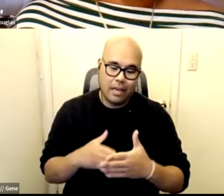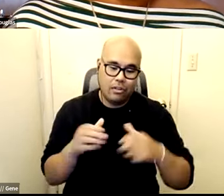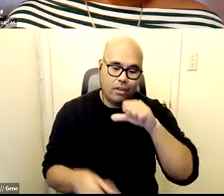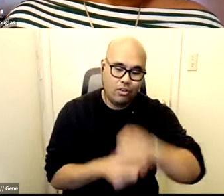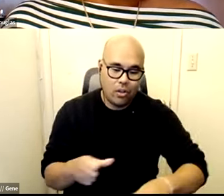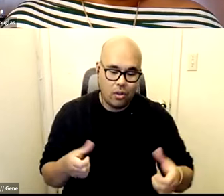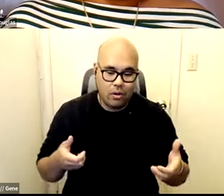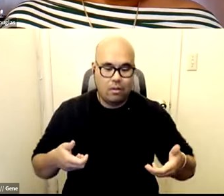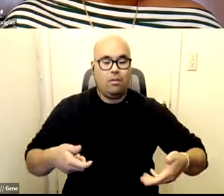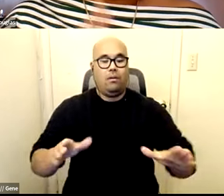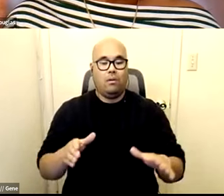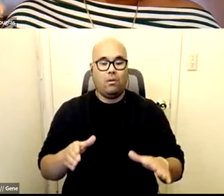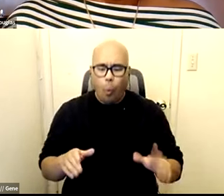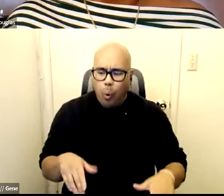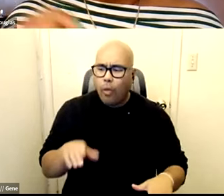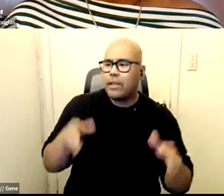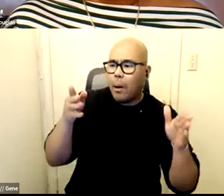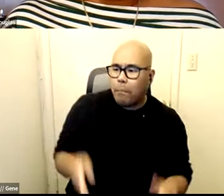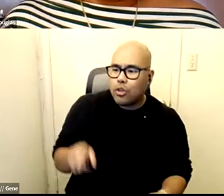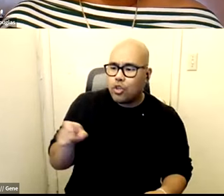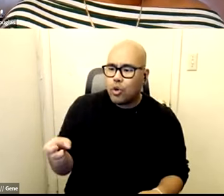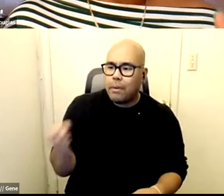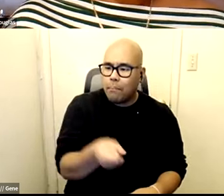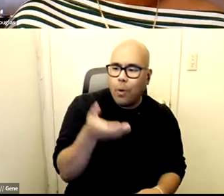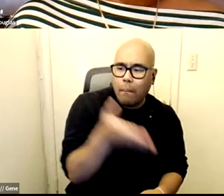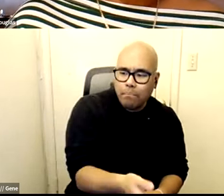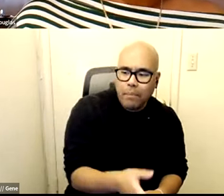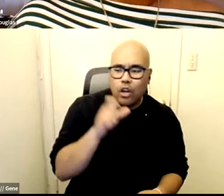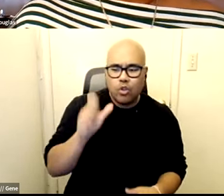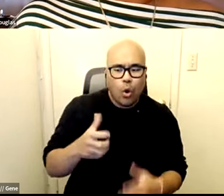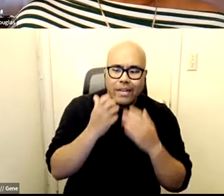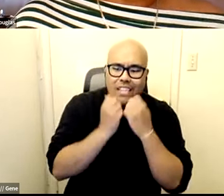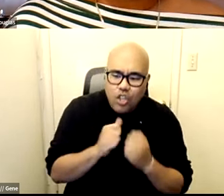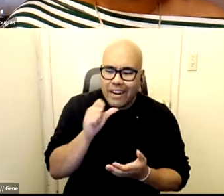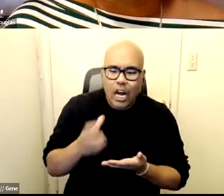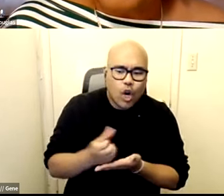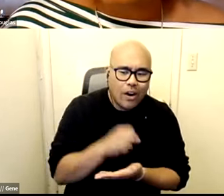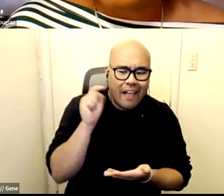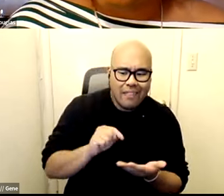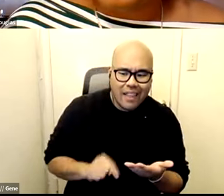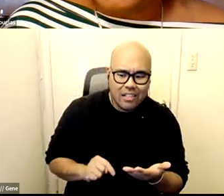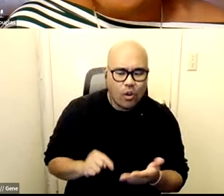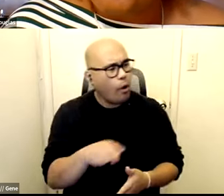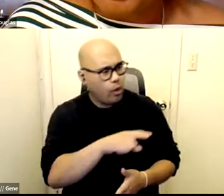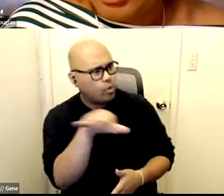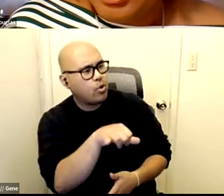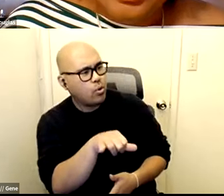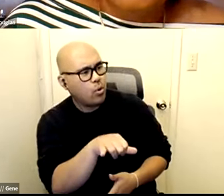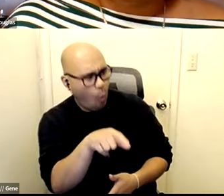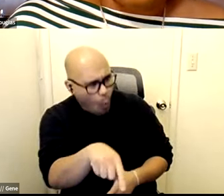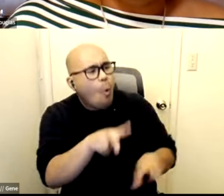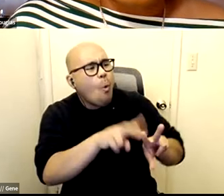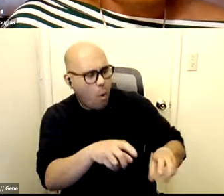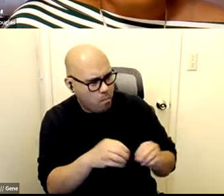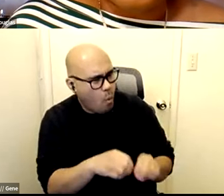say oh no that person deserves to go here and not to be here and not to do this oh no we have to watch this one extra